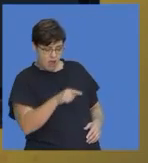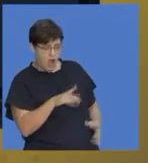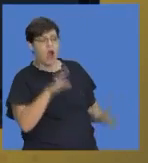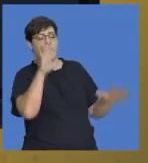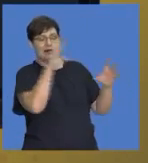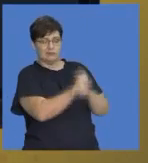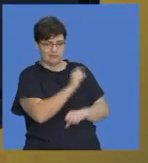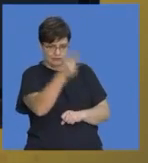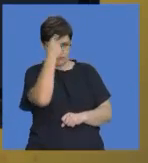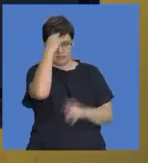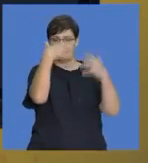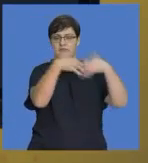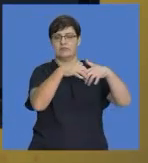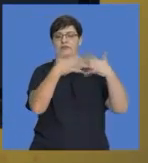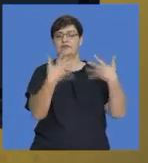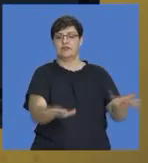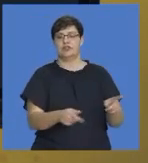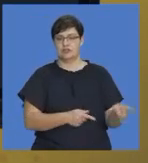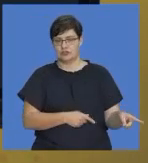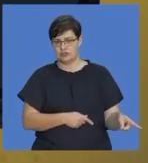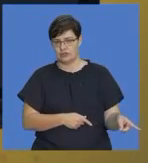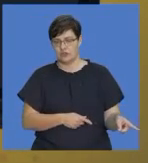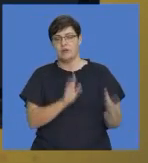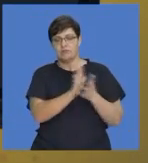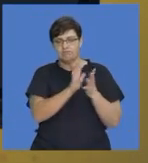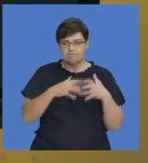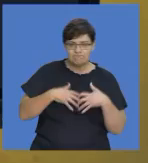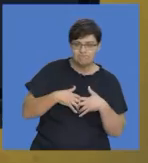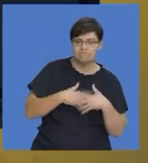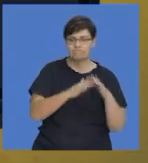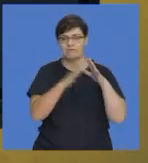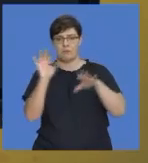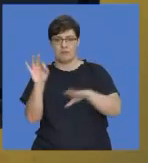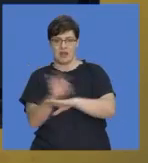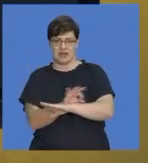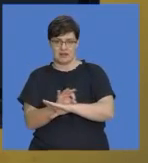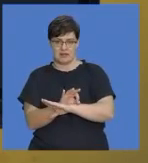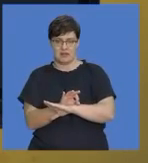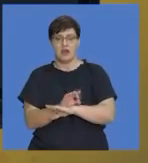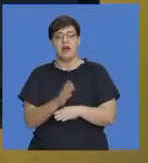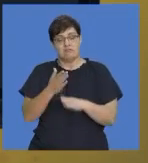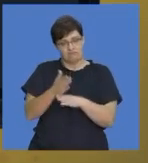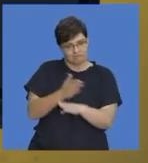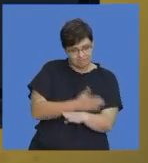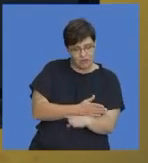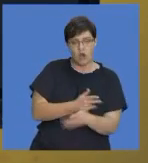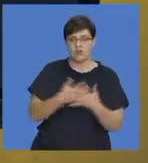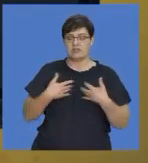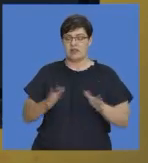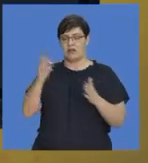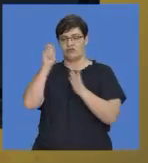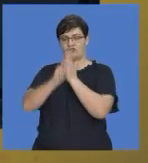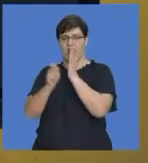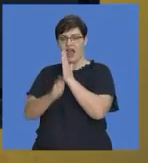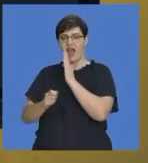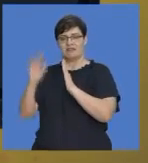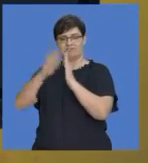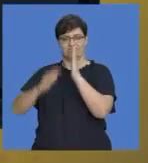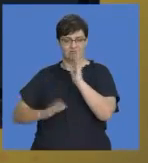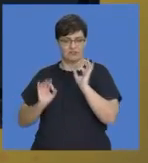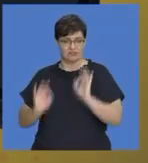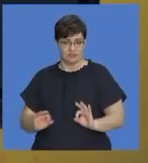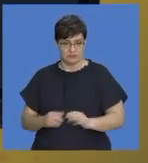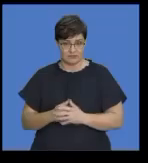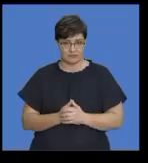this process. And you manage to create some sort of plan before you started actually getting creative in writing the actual response.